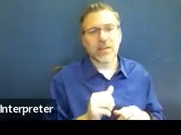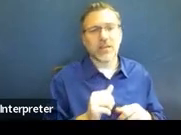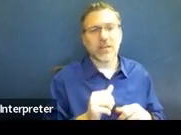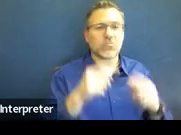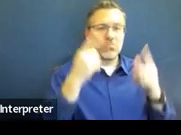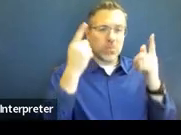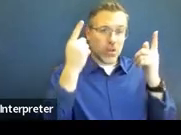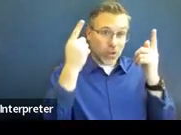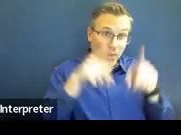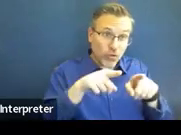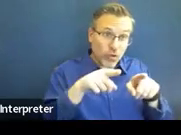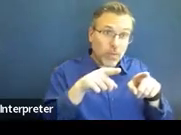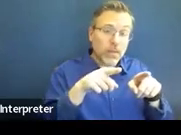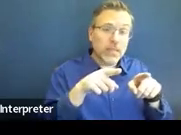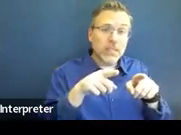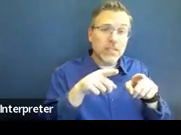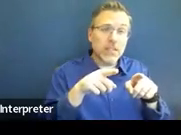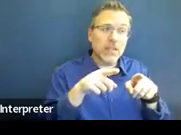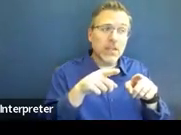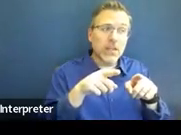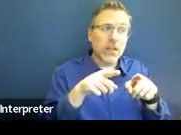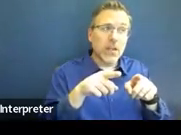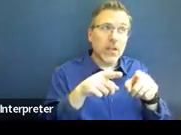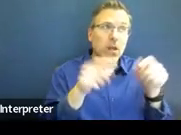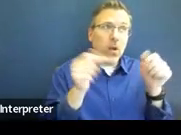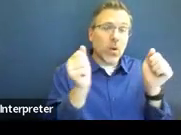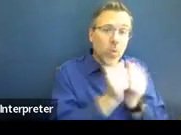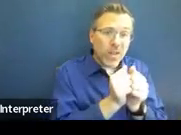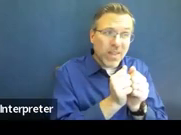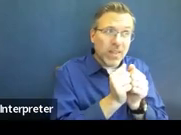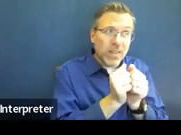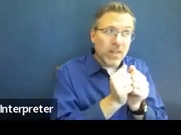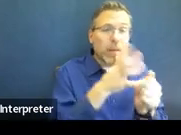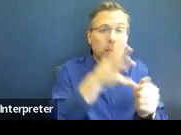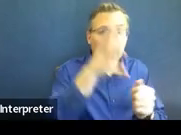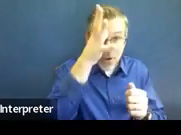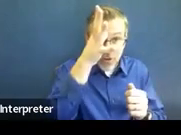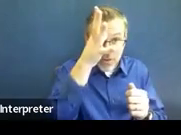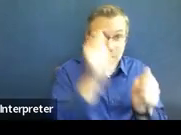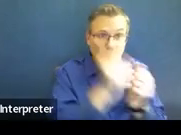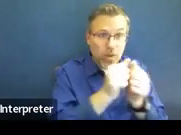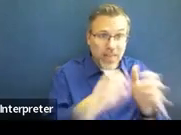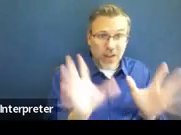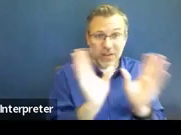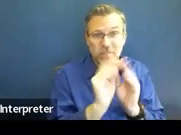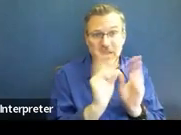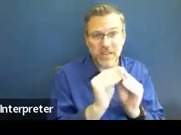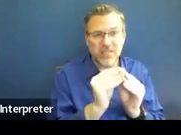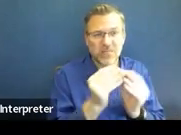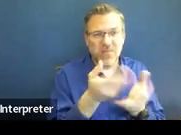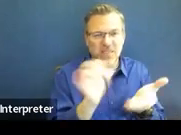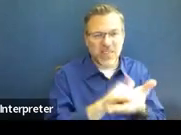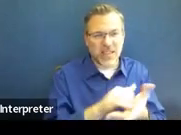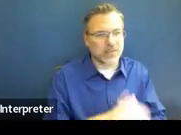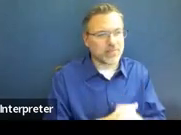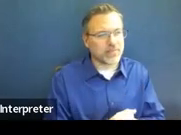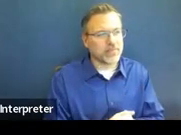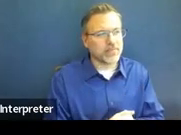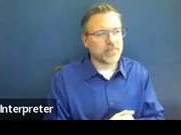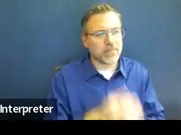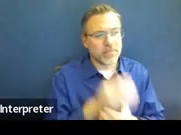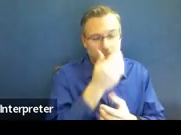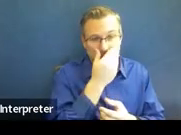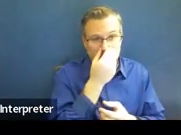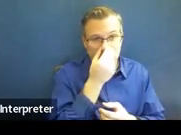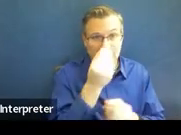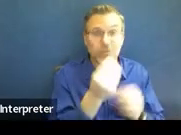reached with parents without a meeting, things like that. So when you're in